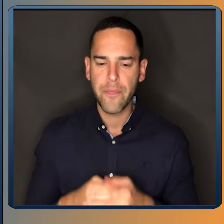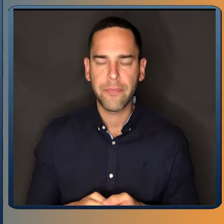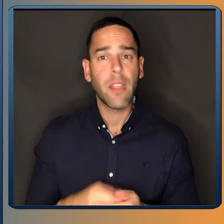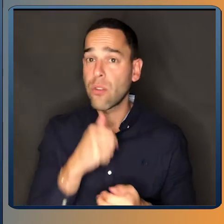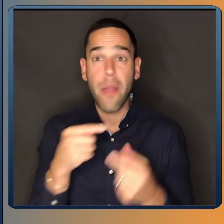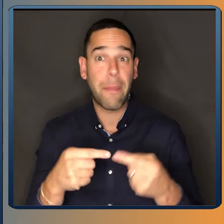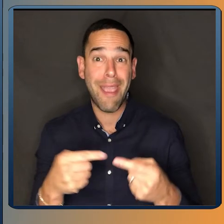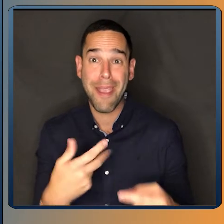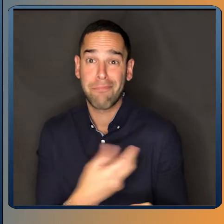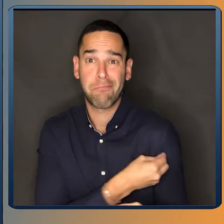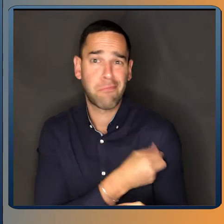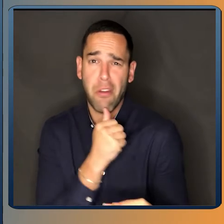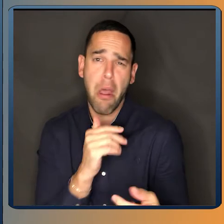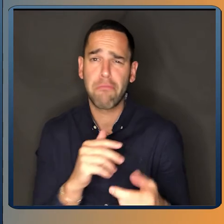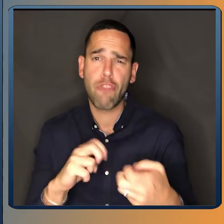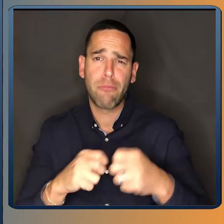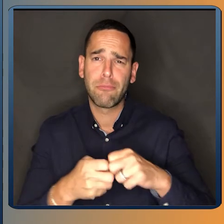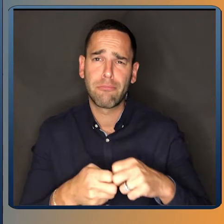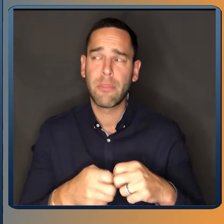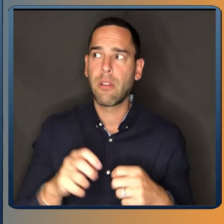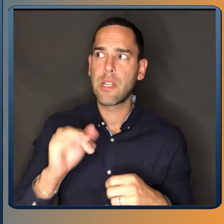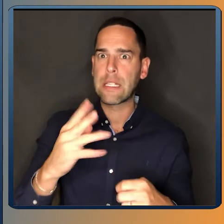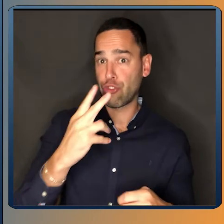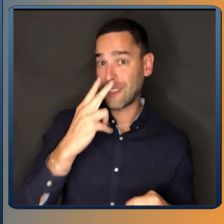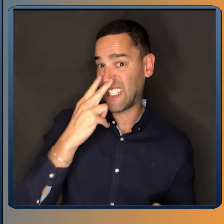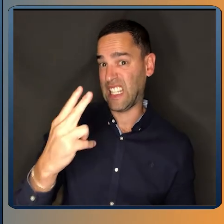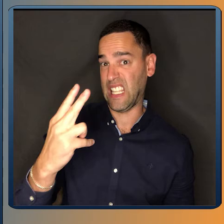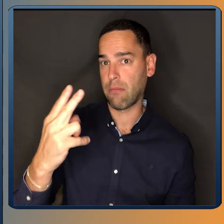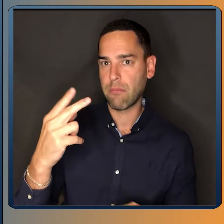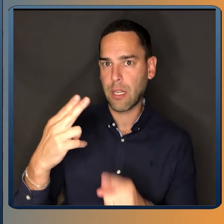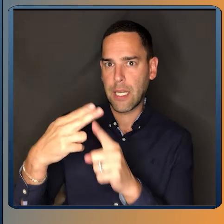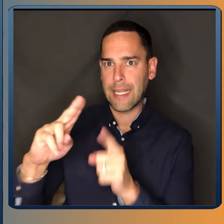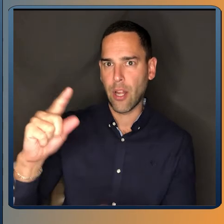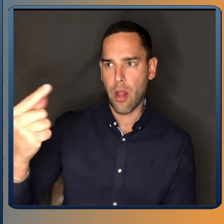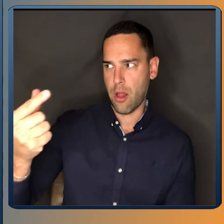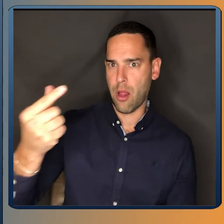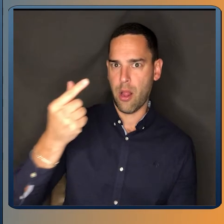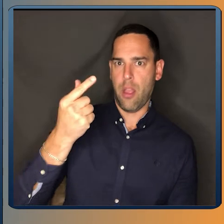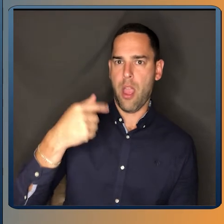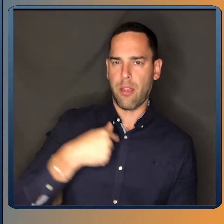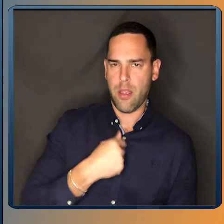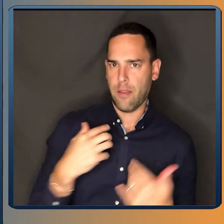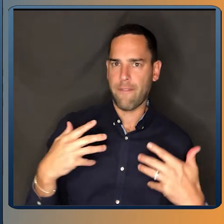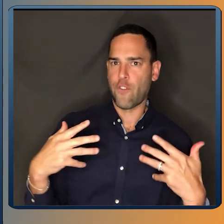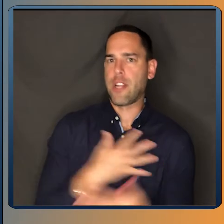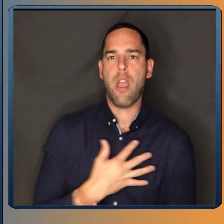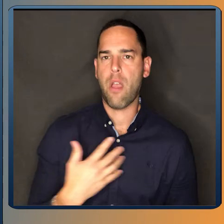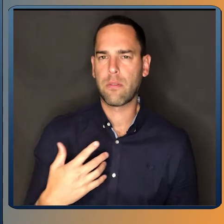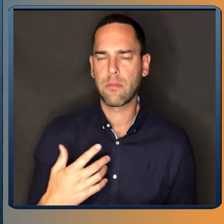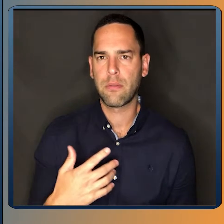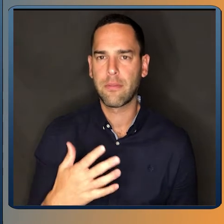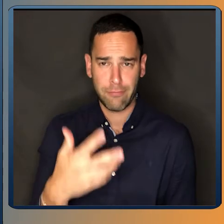pain. It's seen it coming toward me that freaked me out. It was